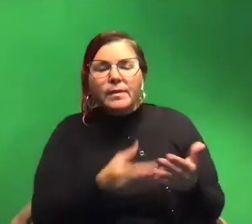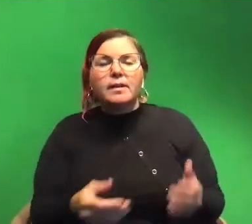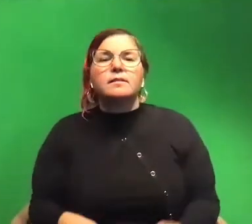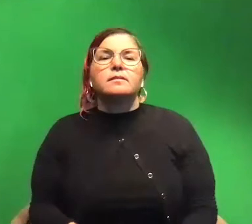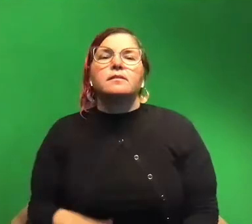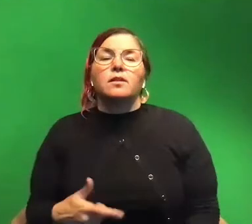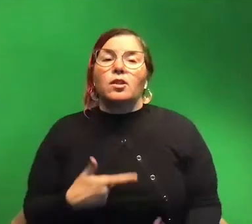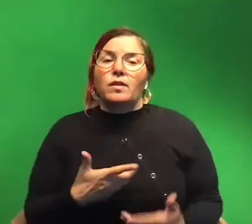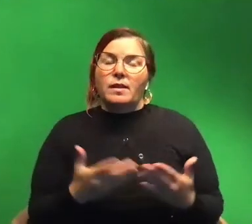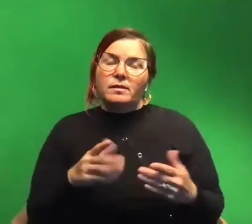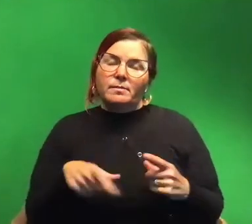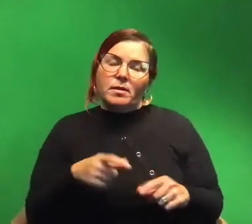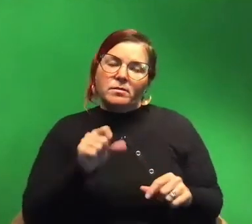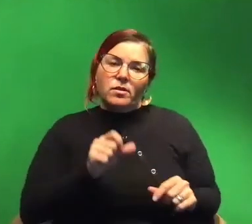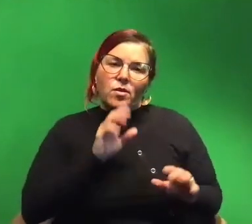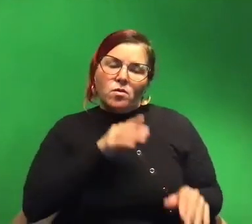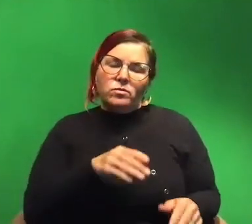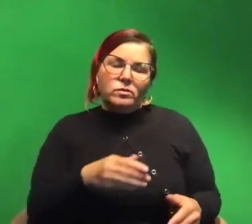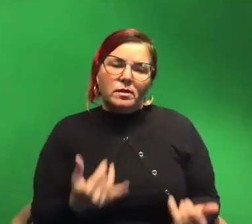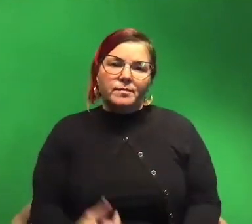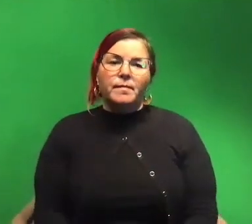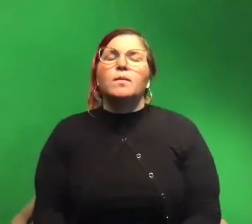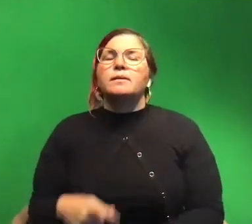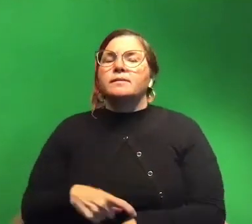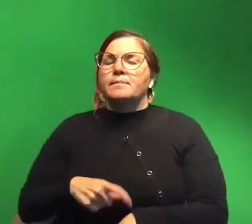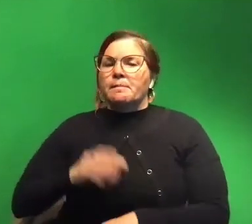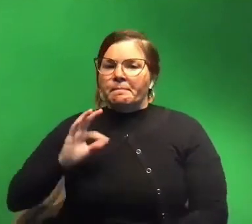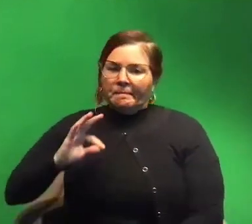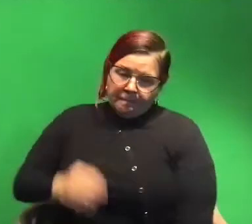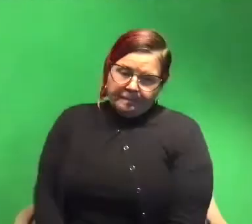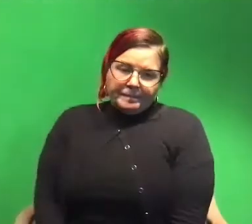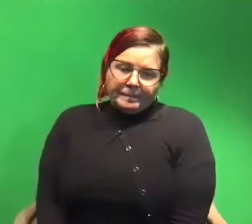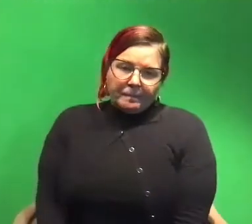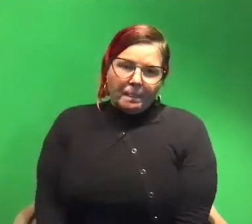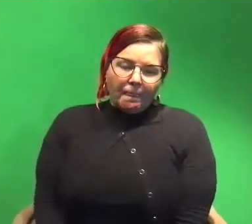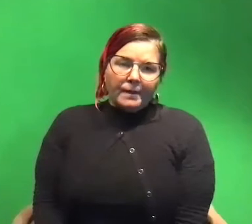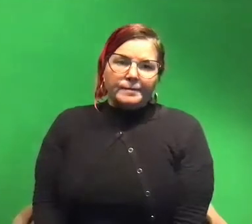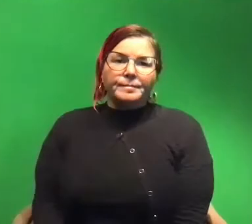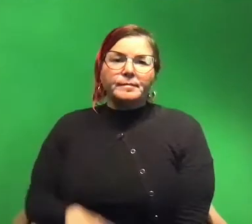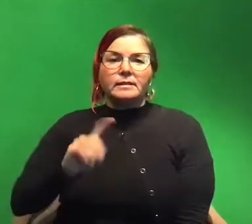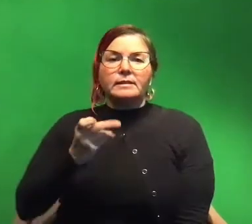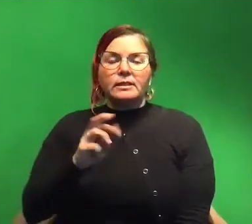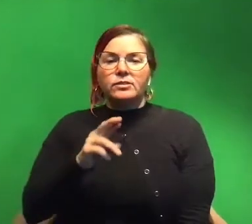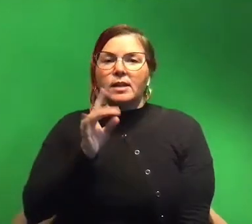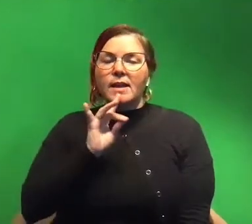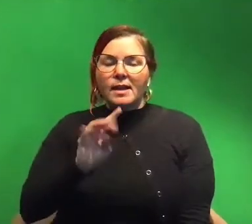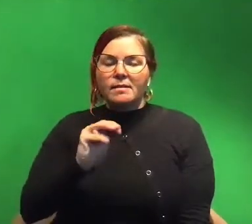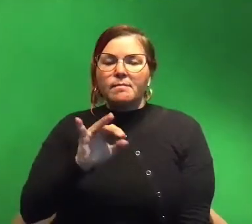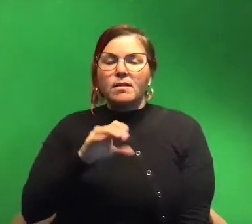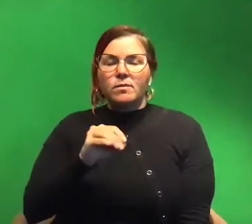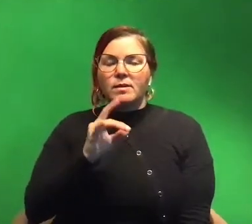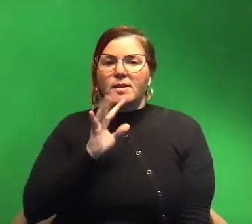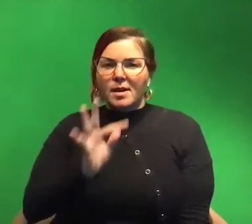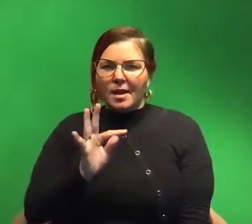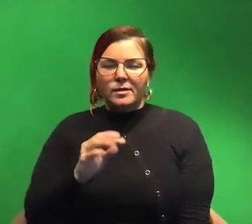southern ocean all the time have you had time pretty good pretty good okay um dexter age eight and milo age nine would like to know